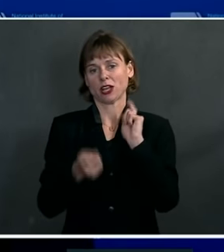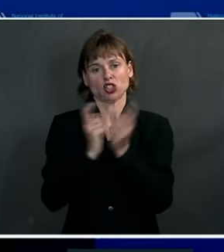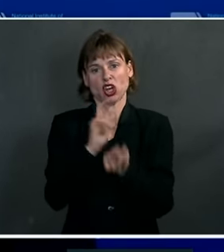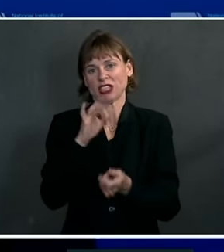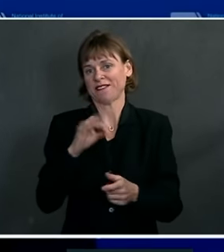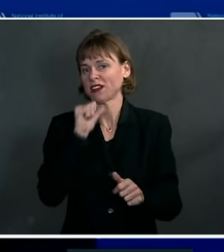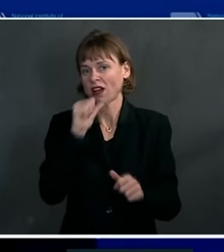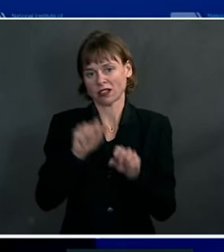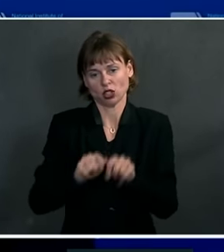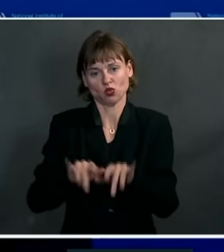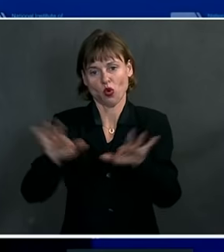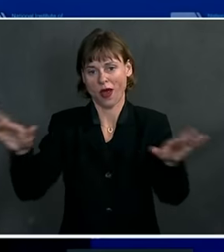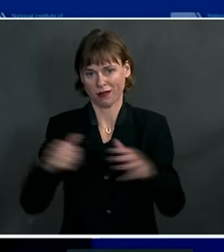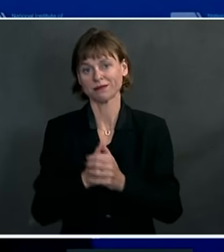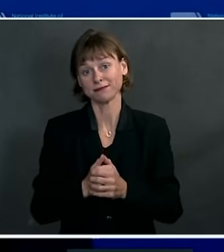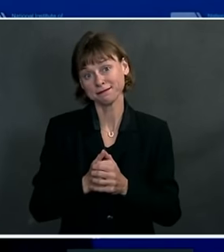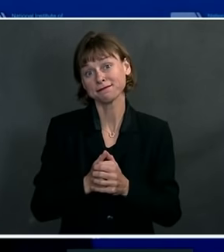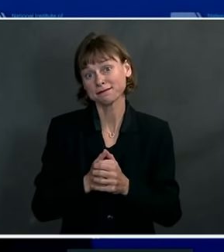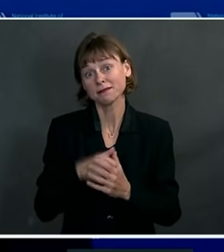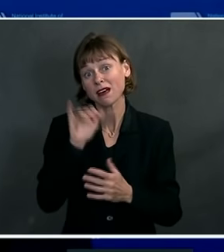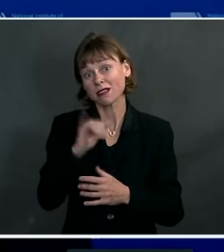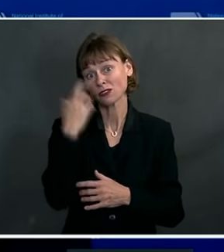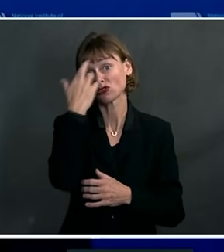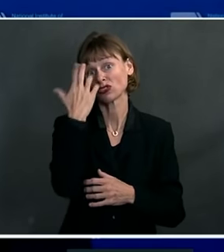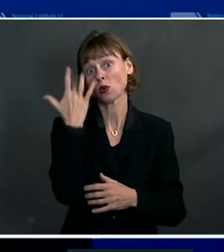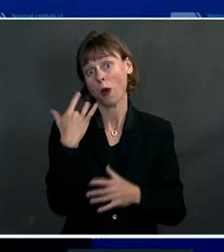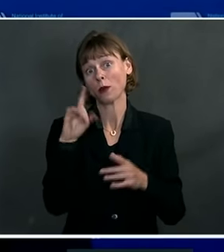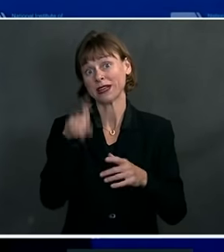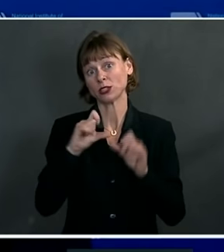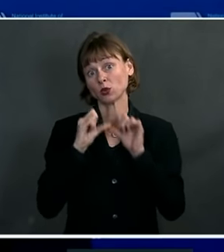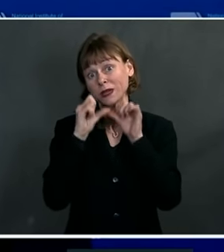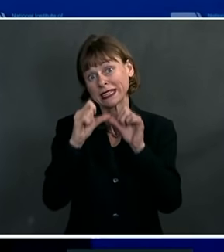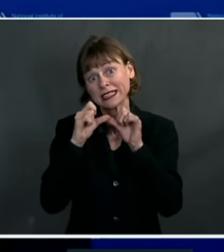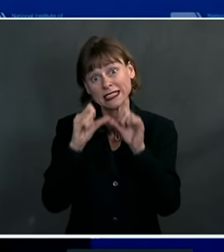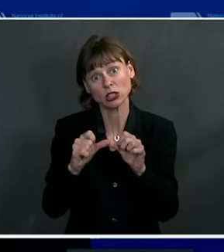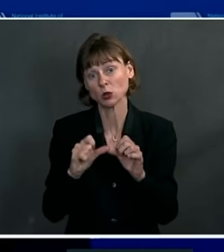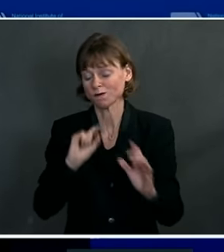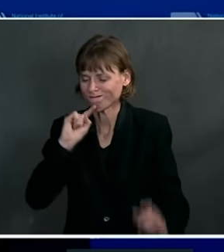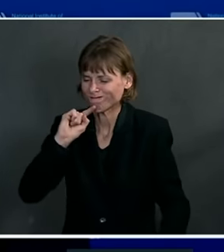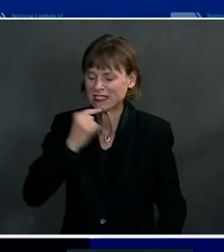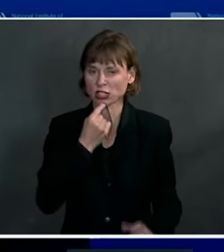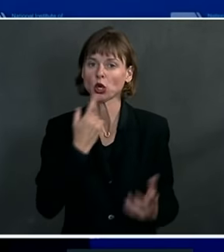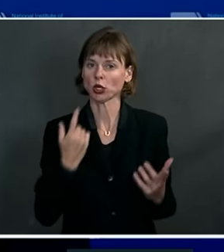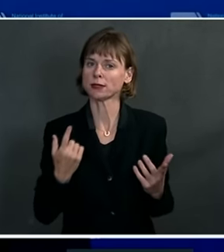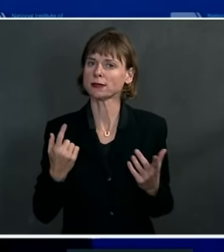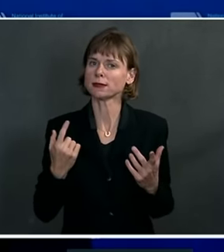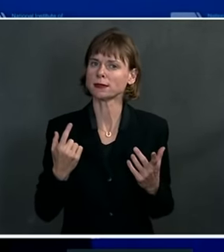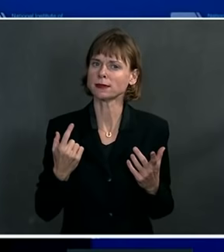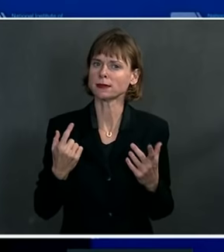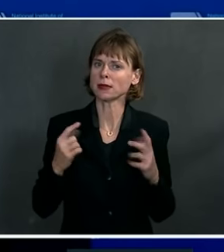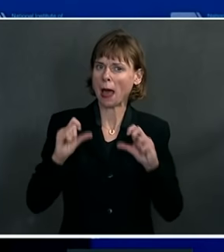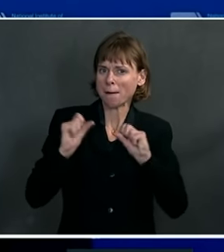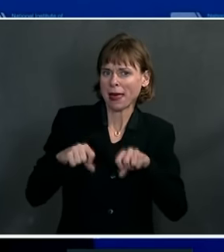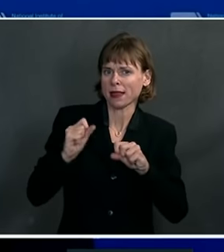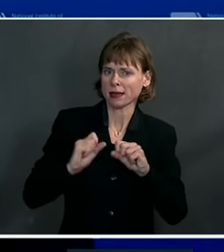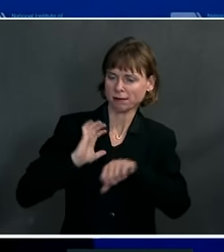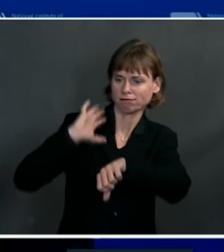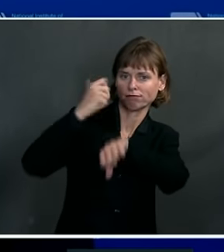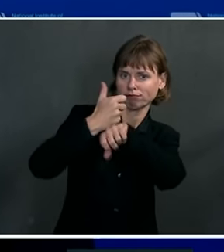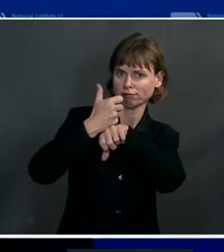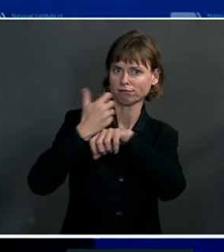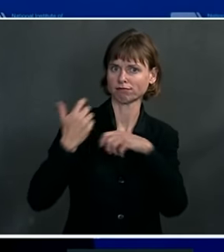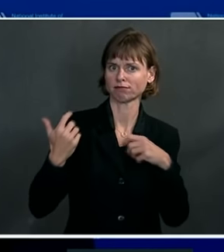And that's the reason to continue to do what we're doing, namely intensify our ability and our implementation